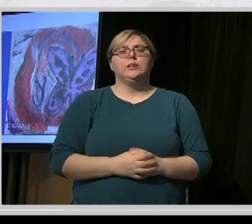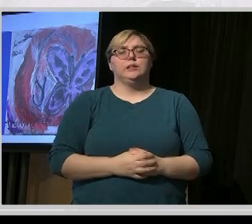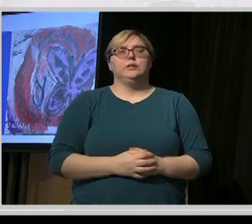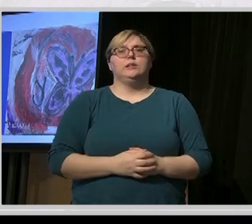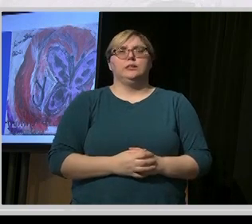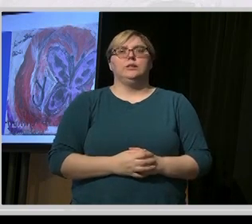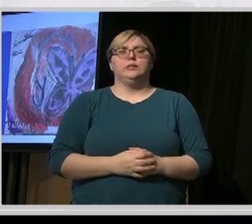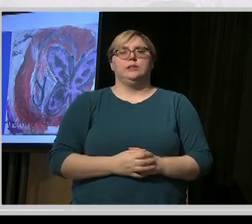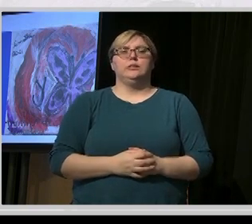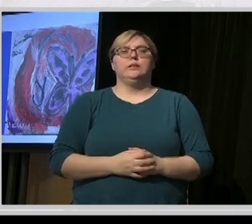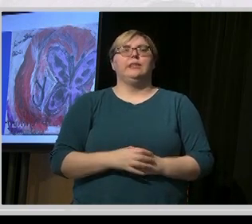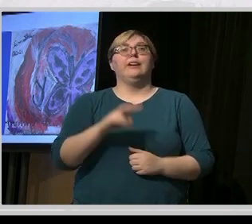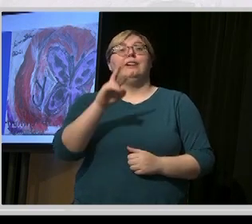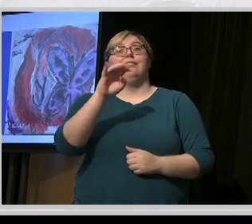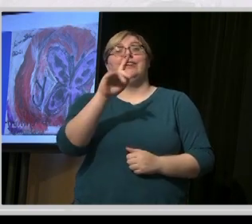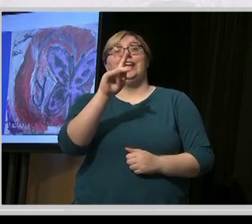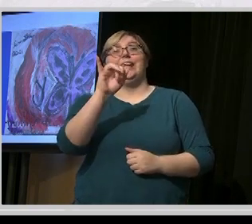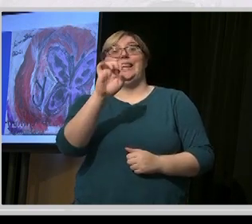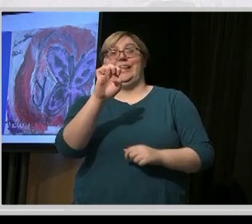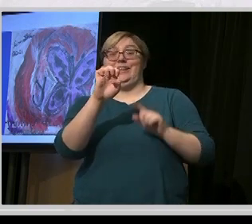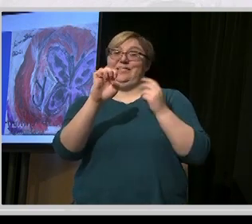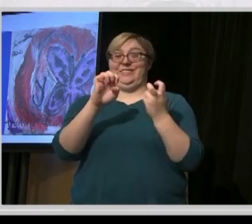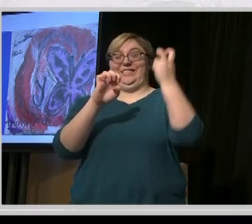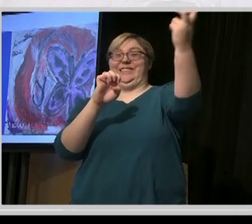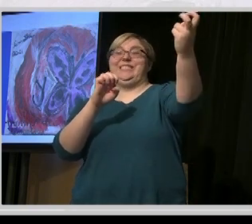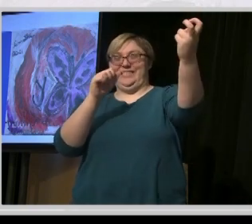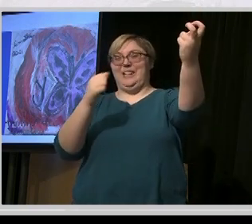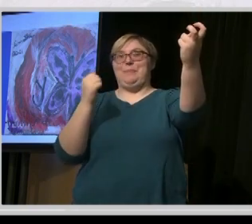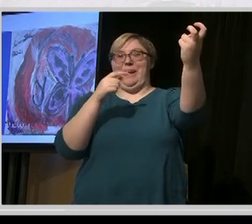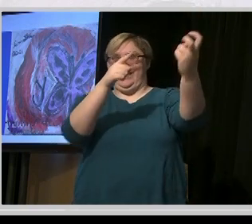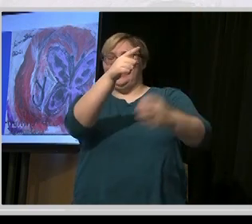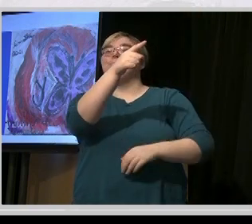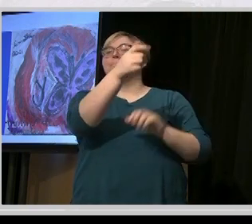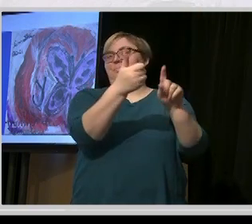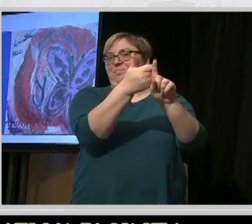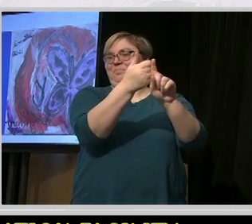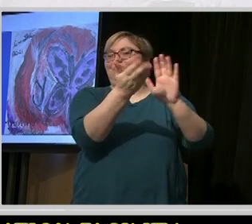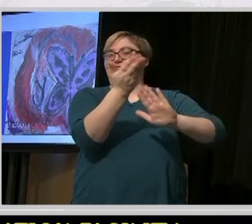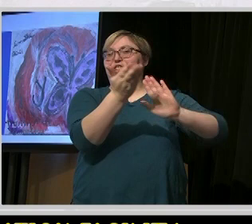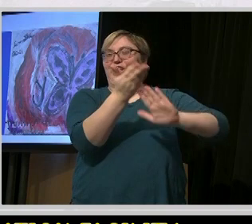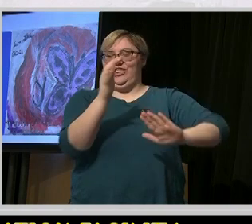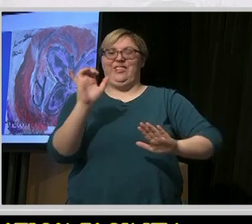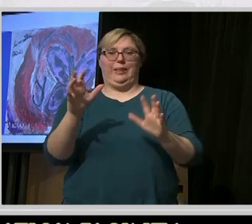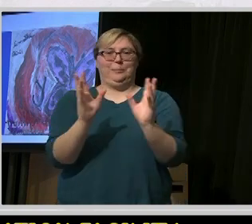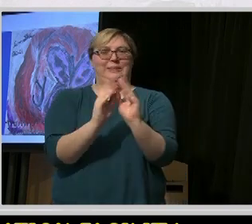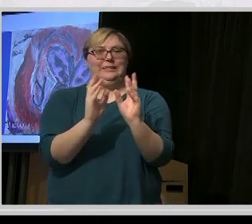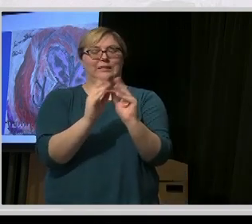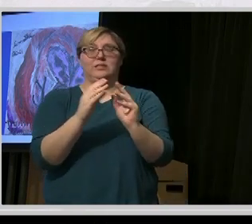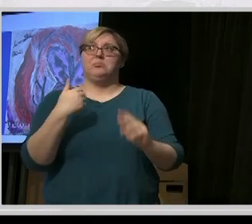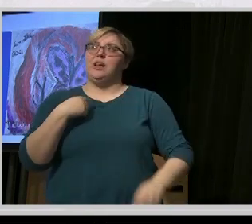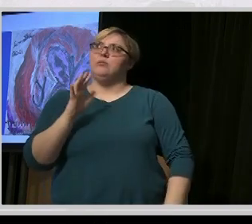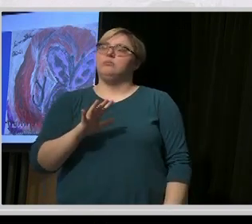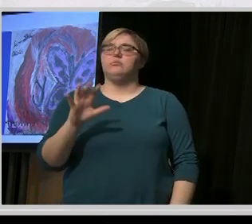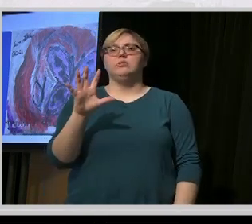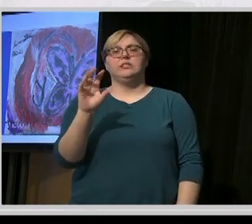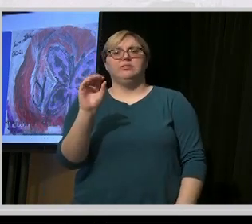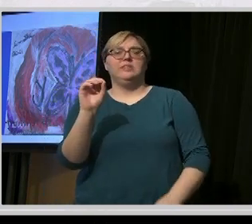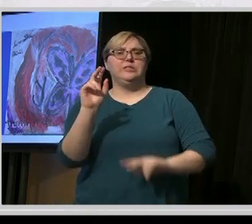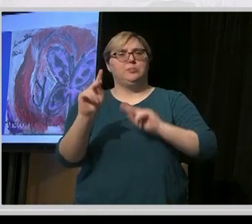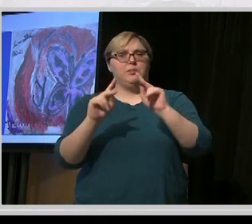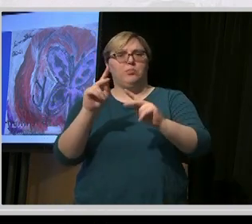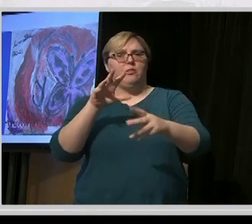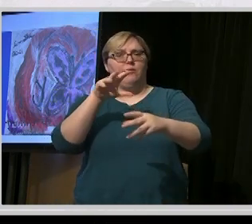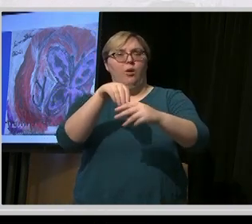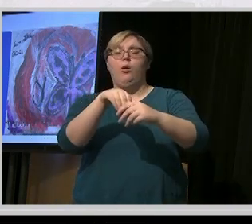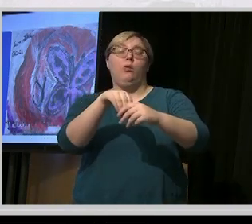the back there. So Vicky, hey Vicky. Vicky chaired that for us. And we had about 50 people there. And I was just